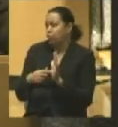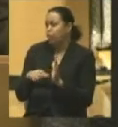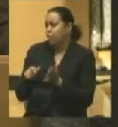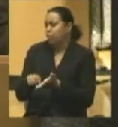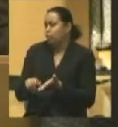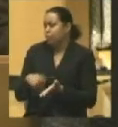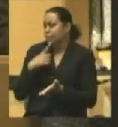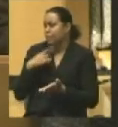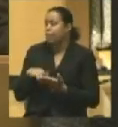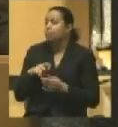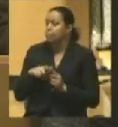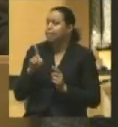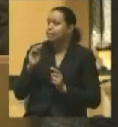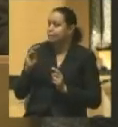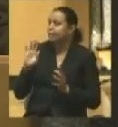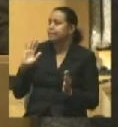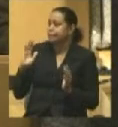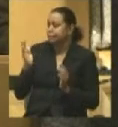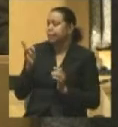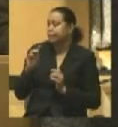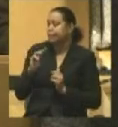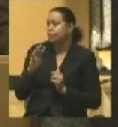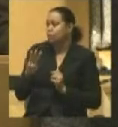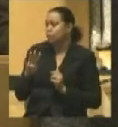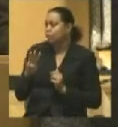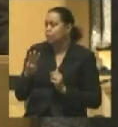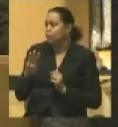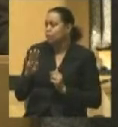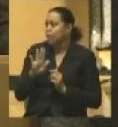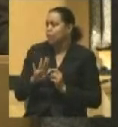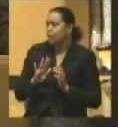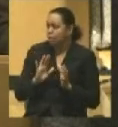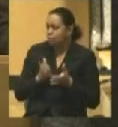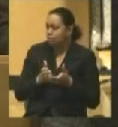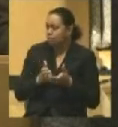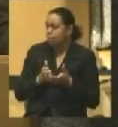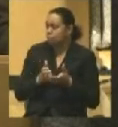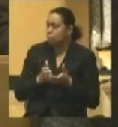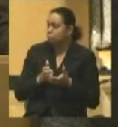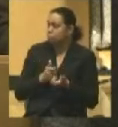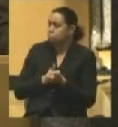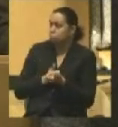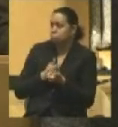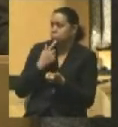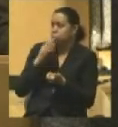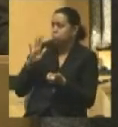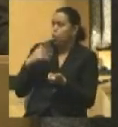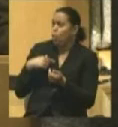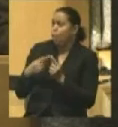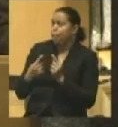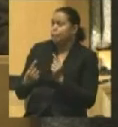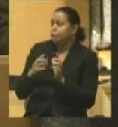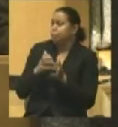this. The Democratic Party line in 1864 is, uh, look, we're an opposition party.